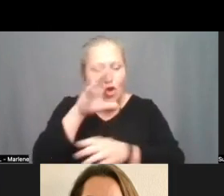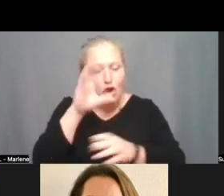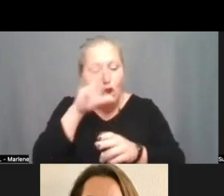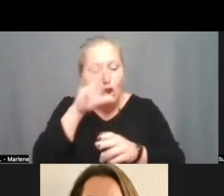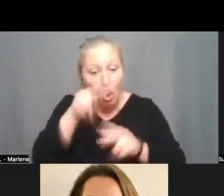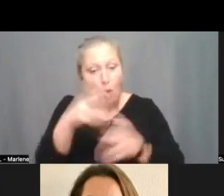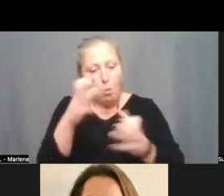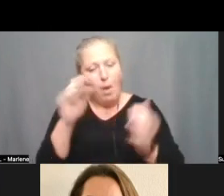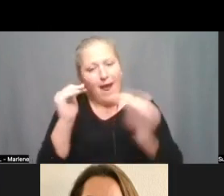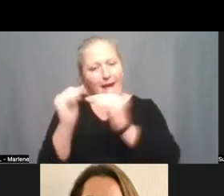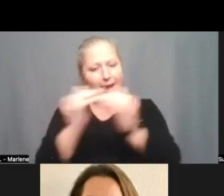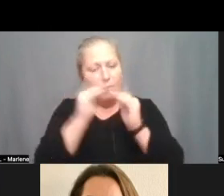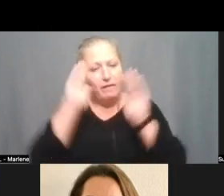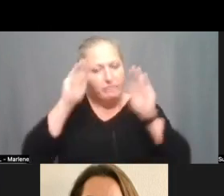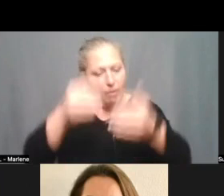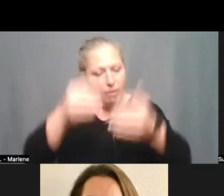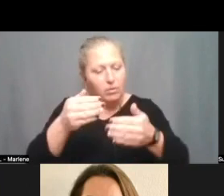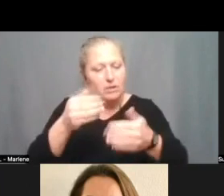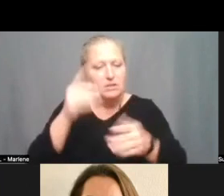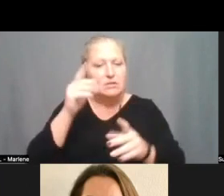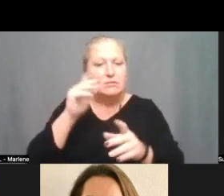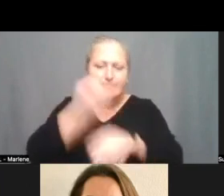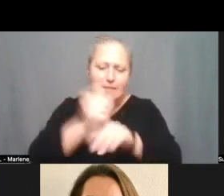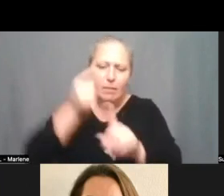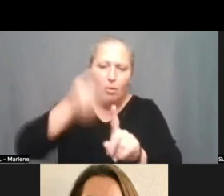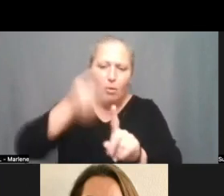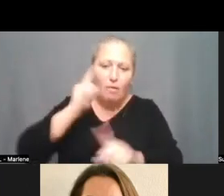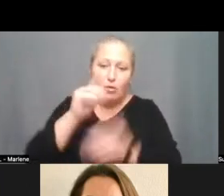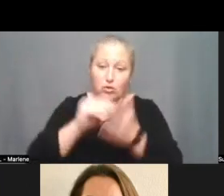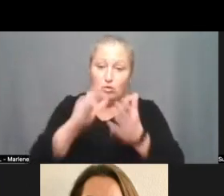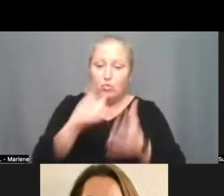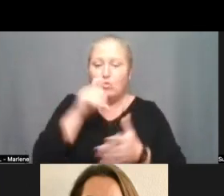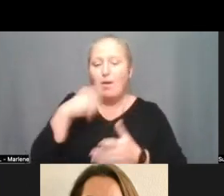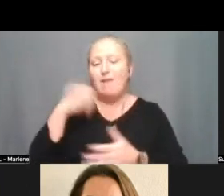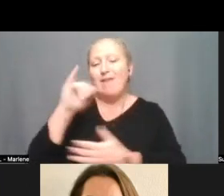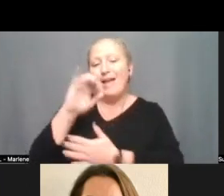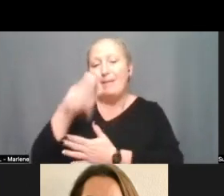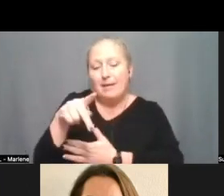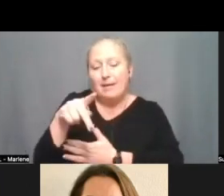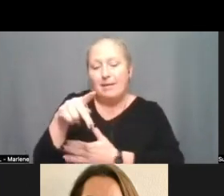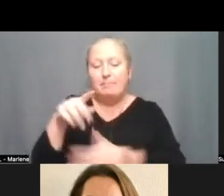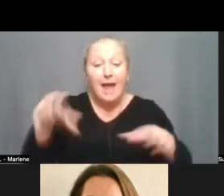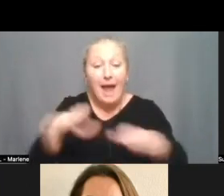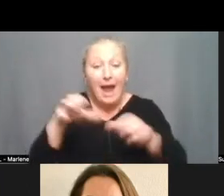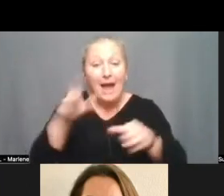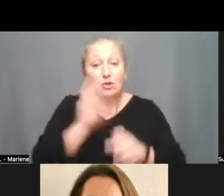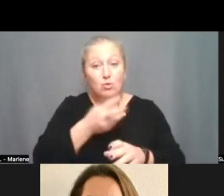a goal around our students with ieps the actions that we we captured within goal